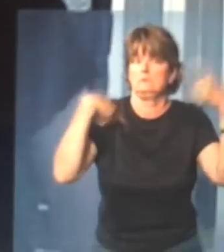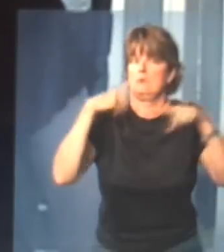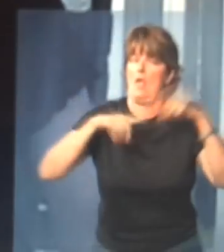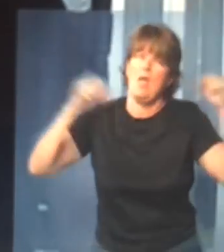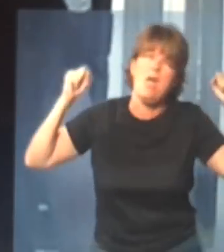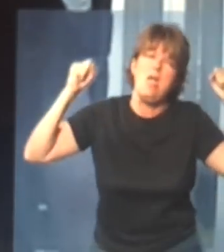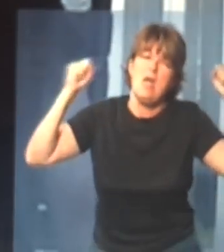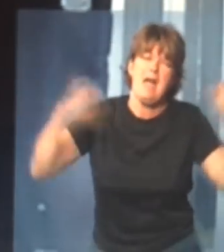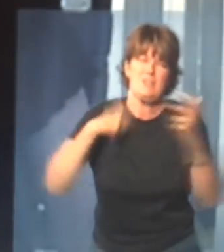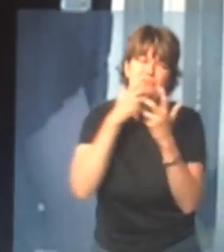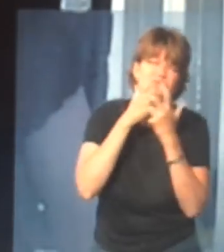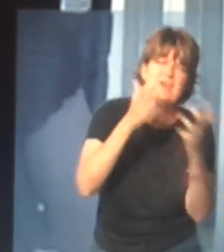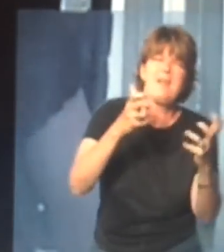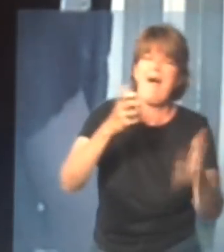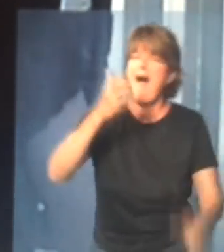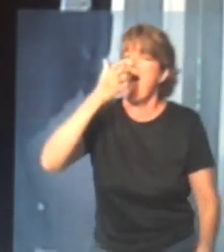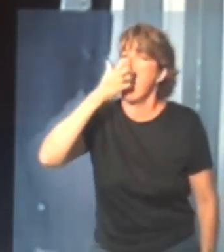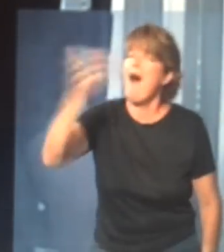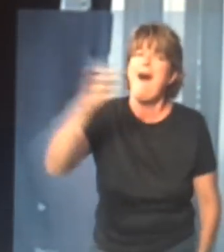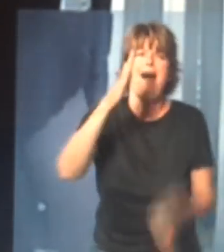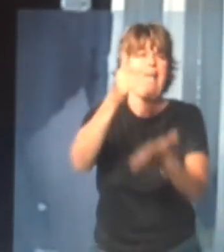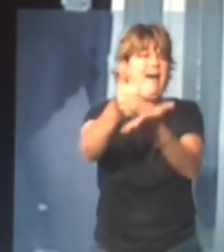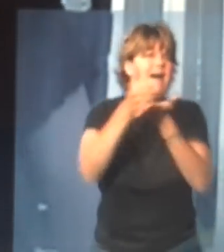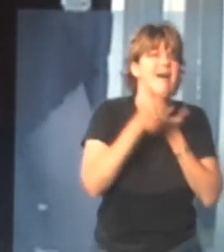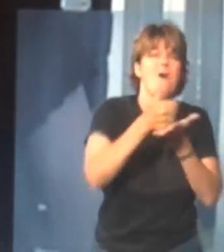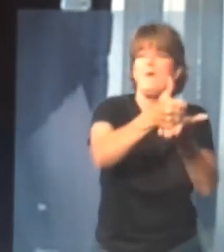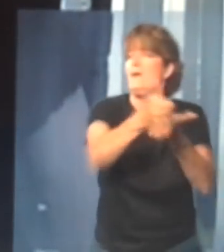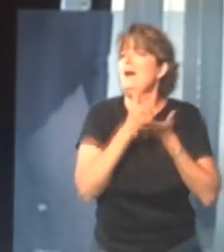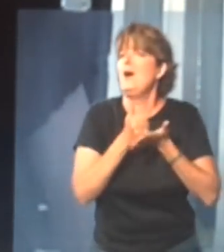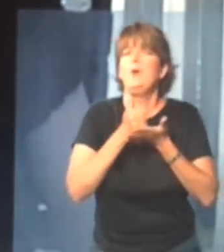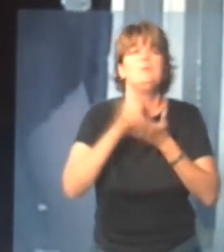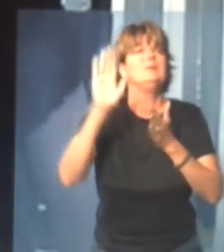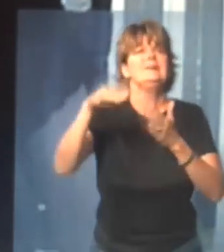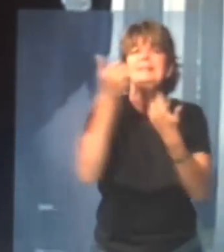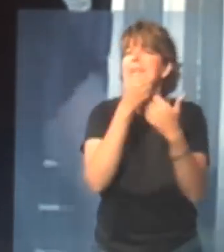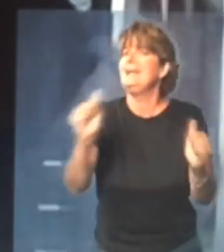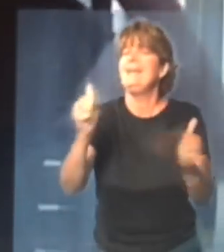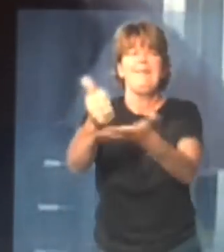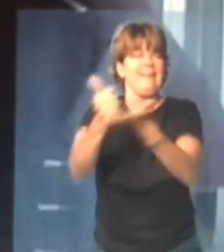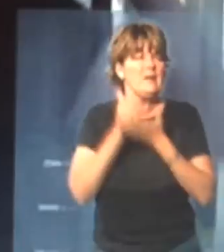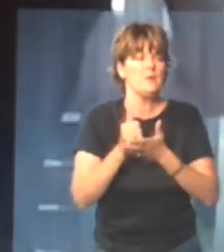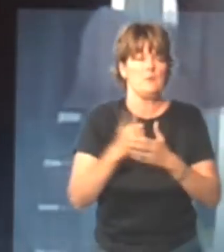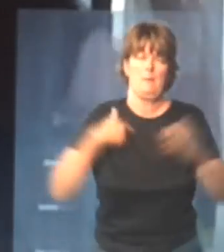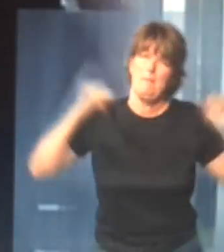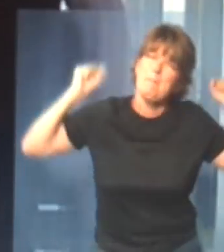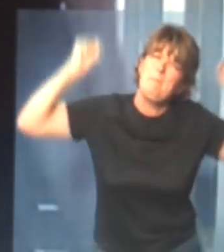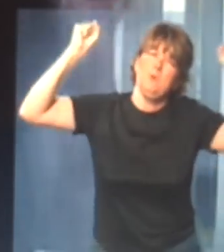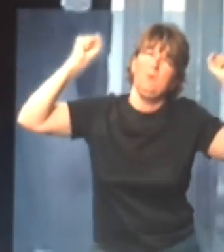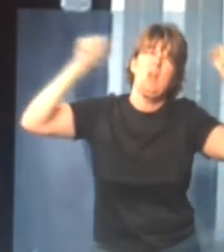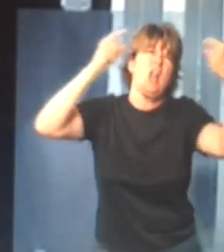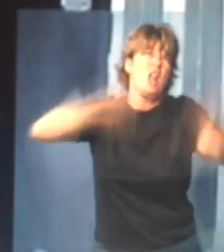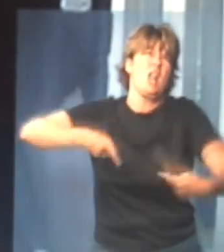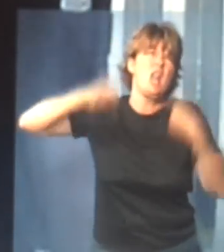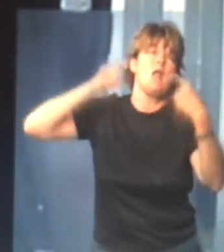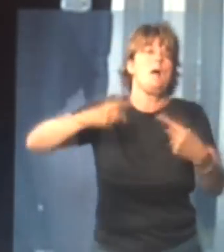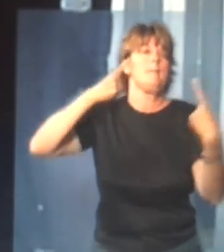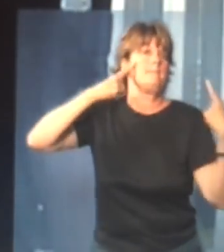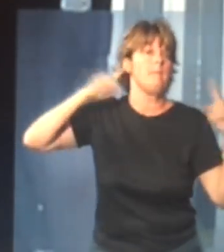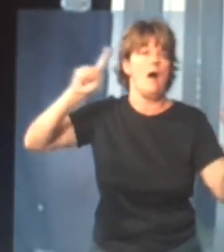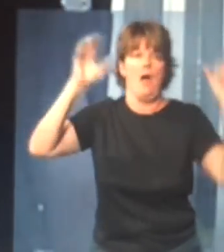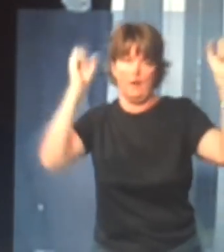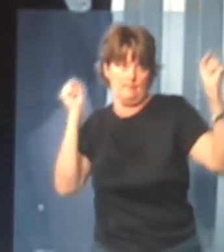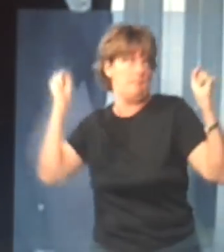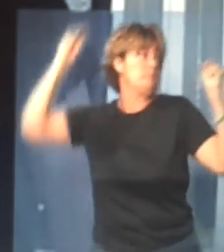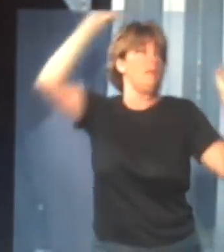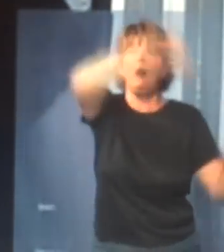and I'm screaming, and I'm hollering for help, help, help anybody, and I'm pushing, and I'm pushing, and I finally get the canoe off of